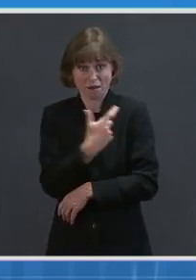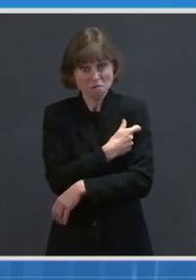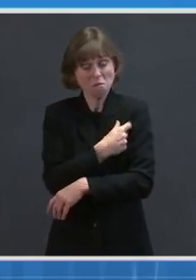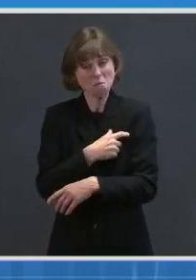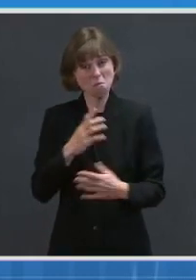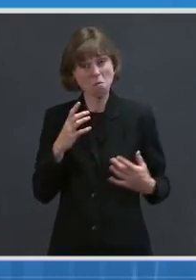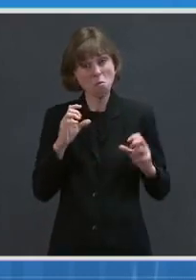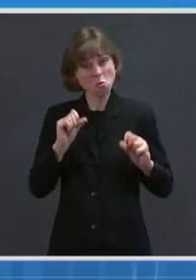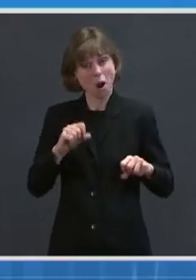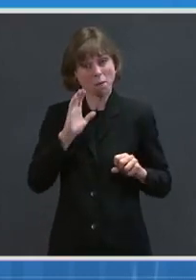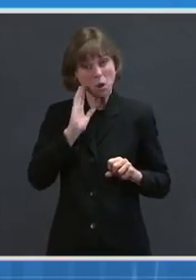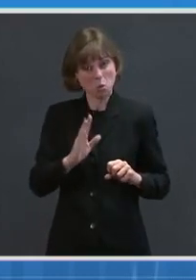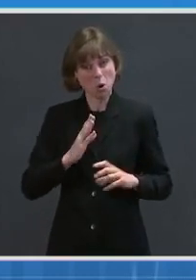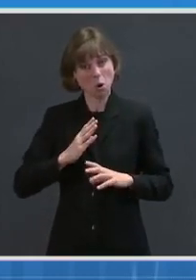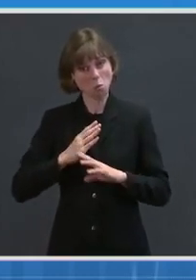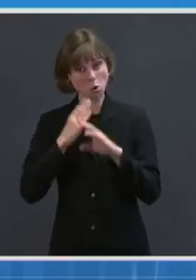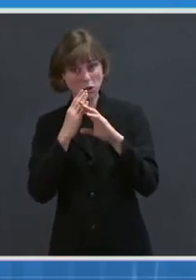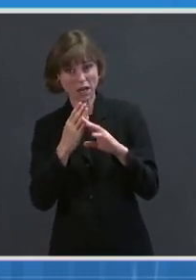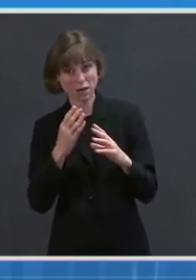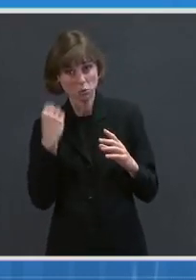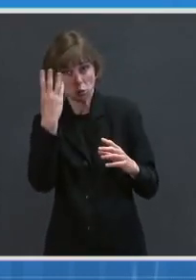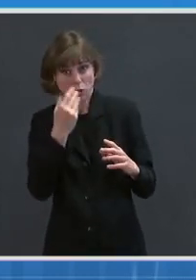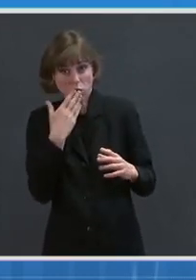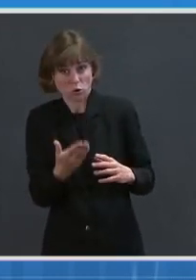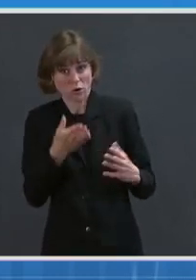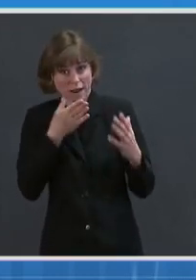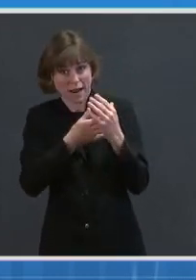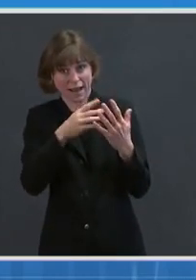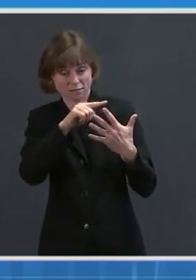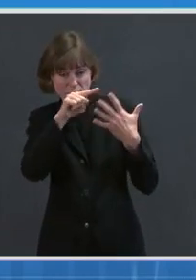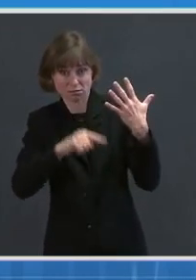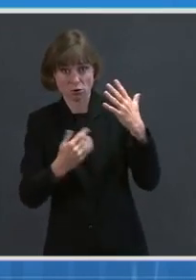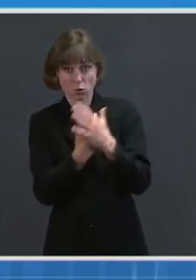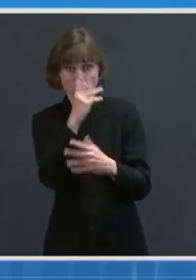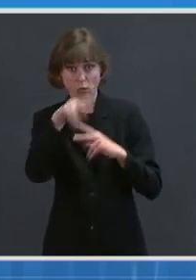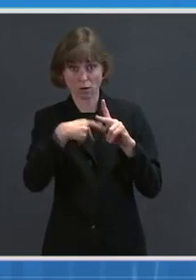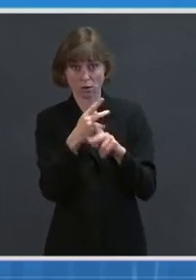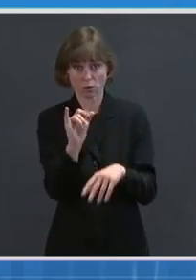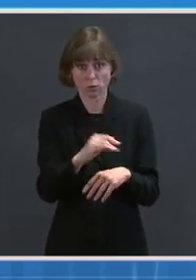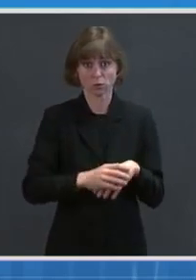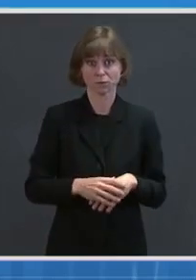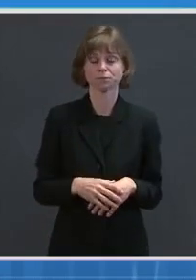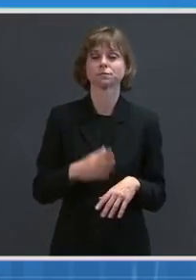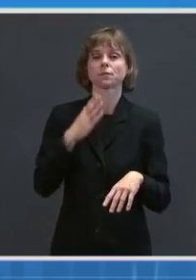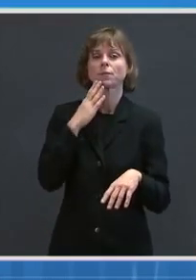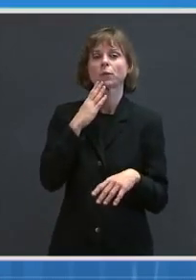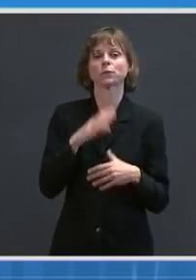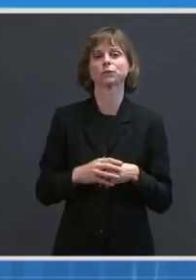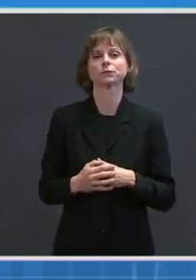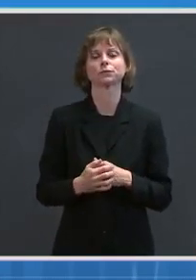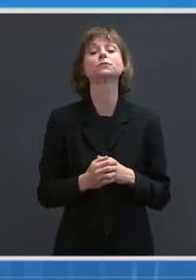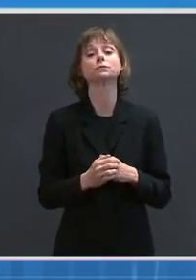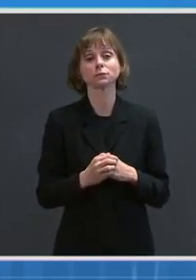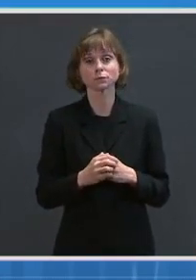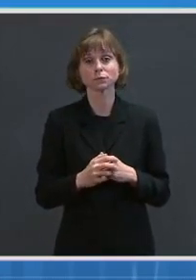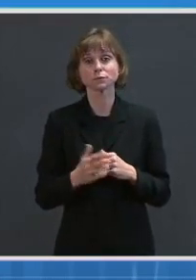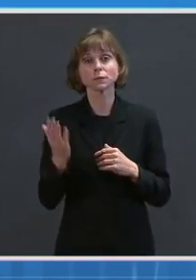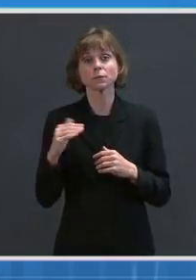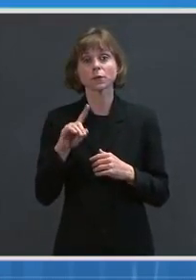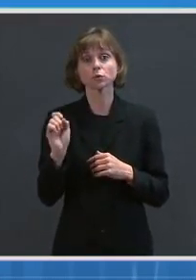to protect reasonably well against that. Mr. Thank you. Next question.